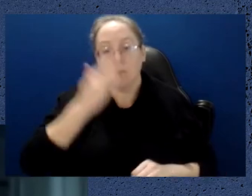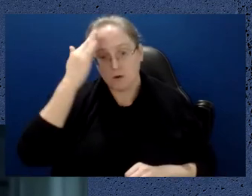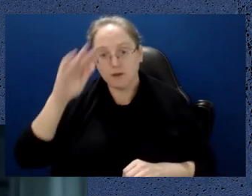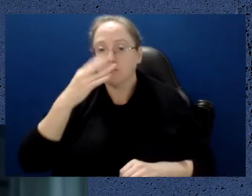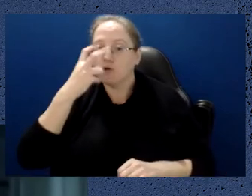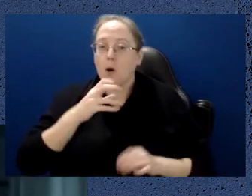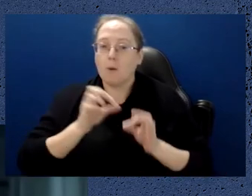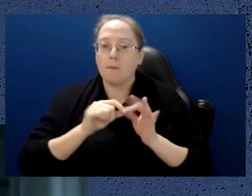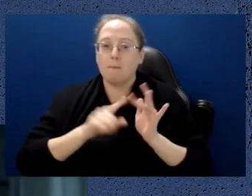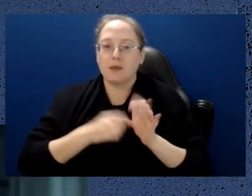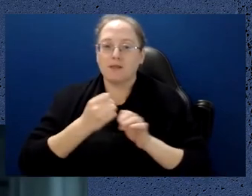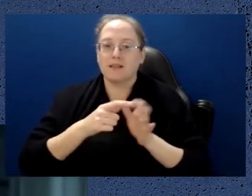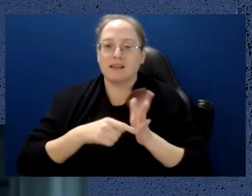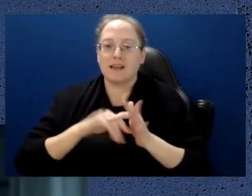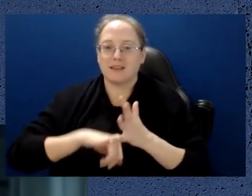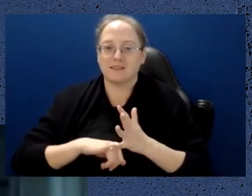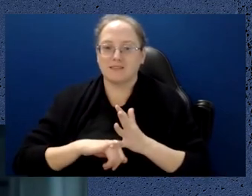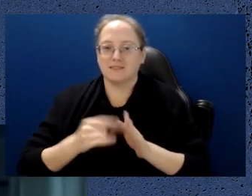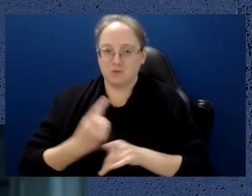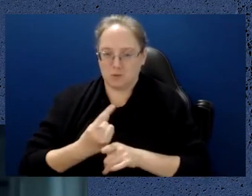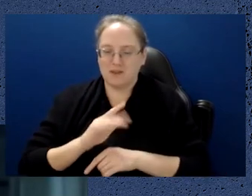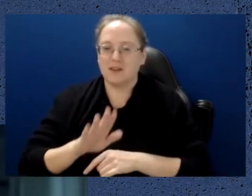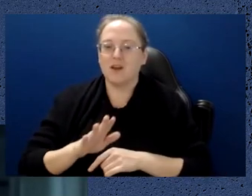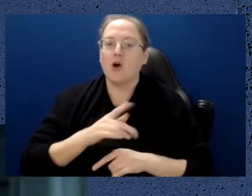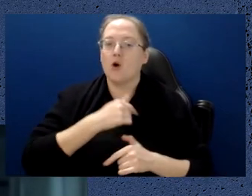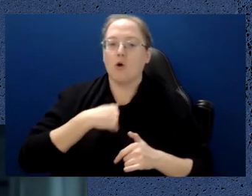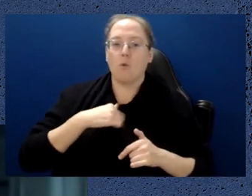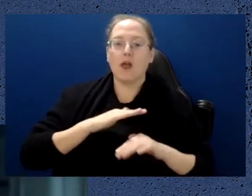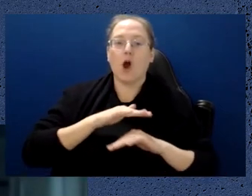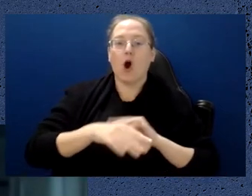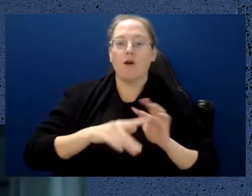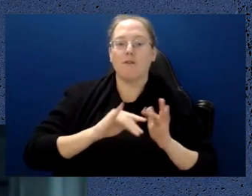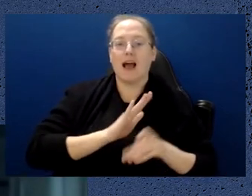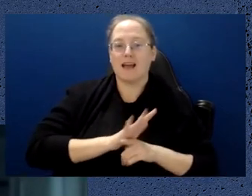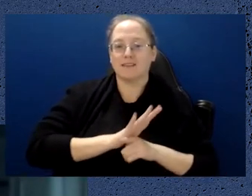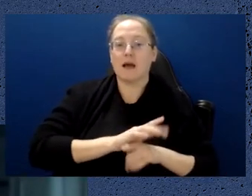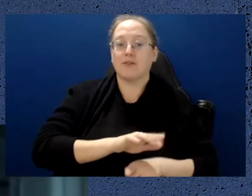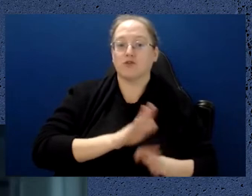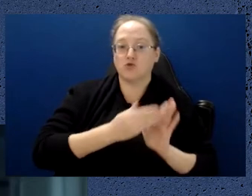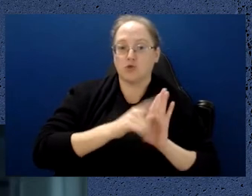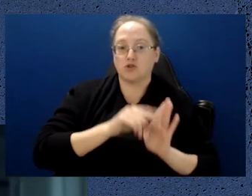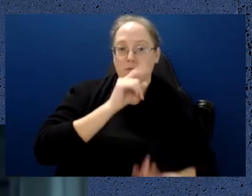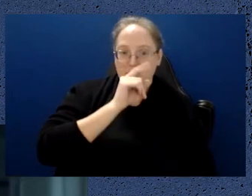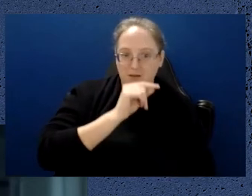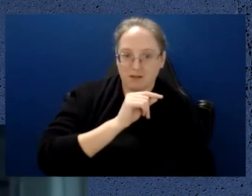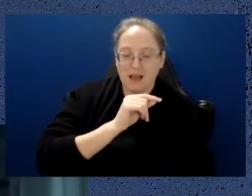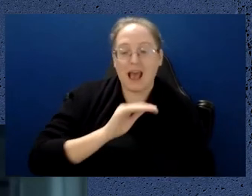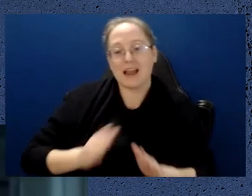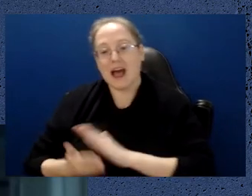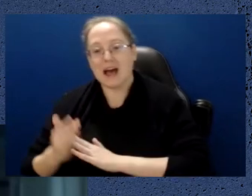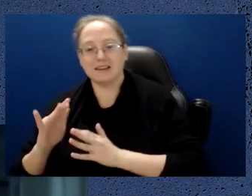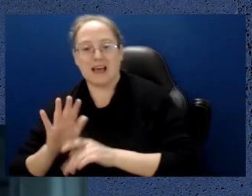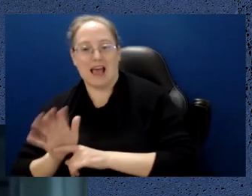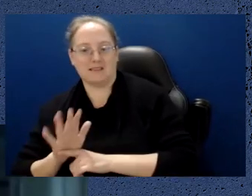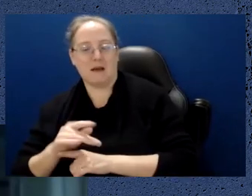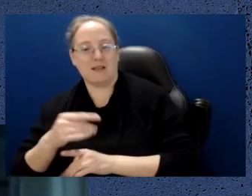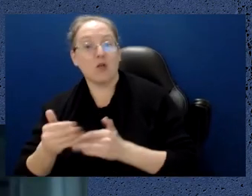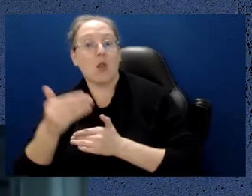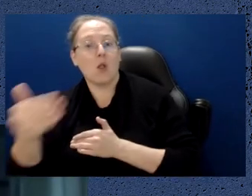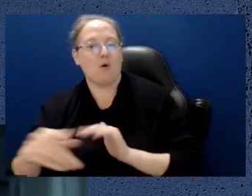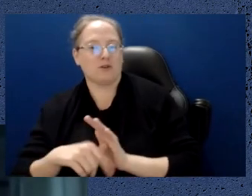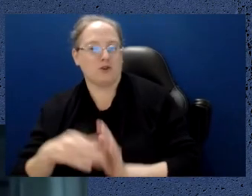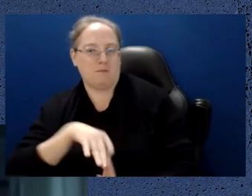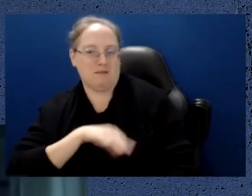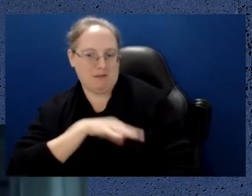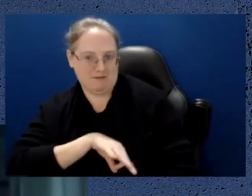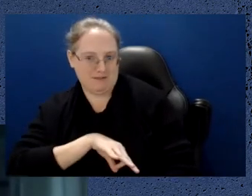always tend to overestimate the short term and underestimate the long term. So if there's a knee in this hockey stick